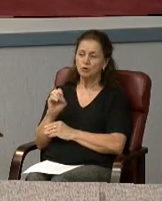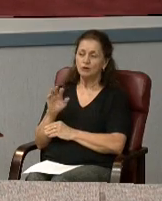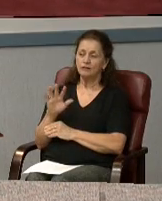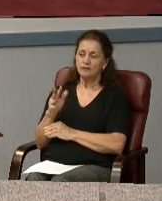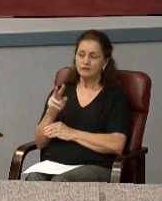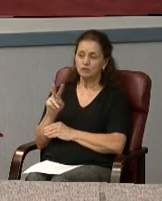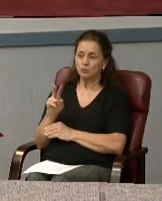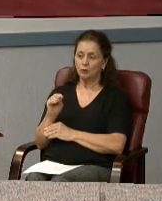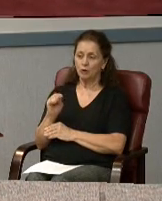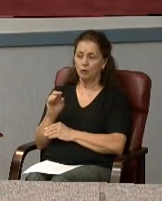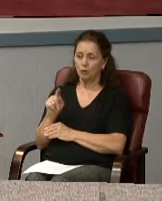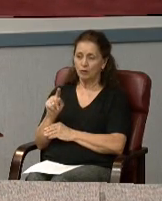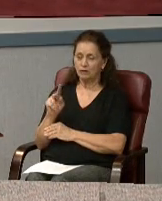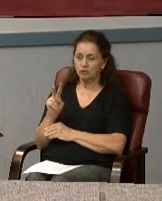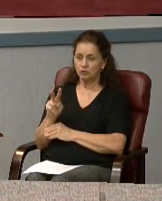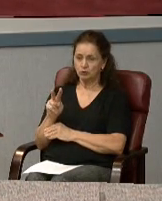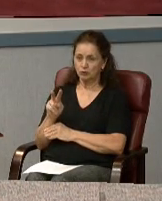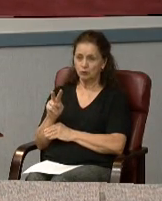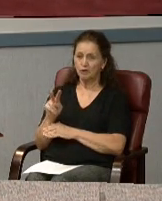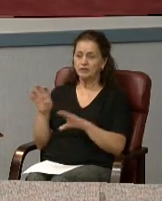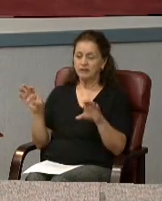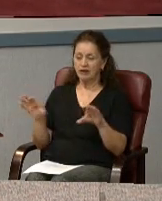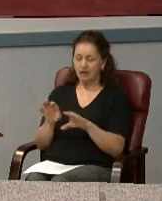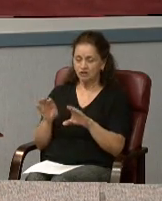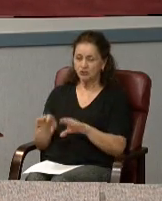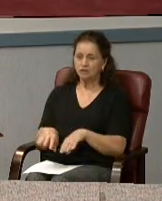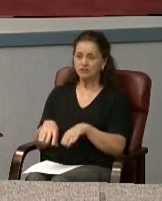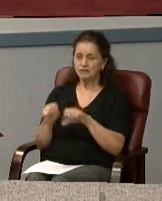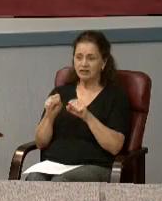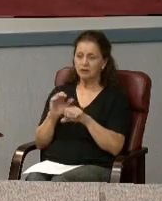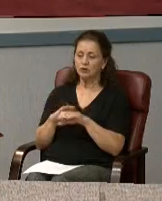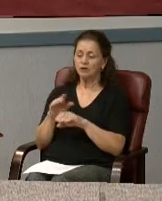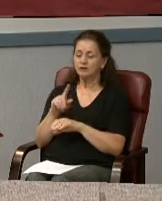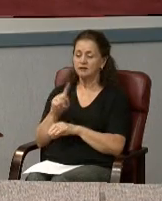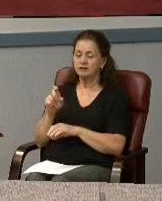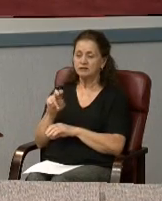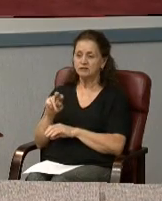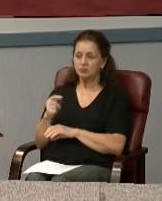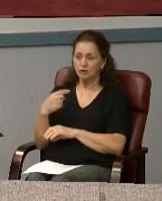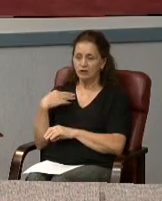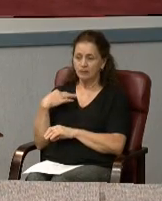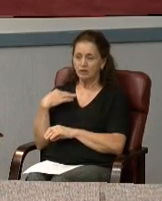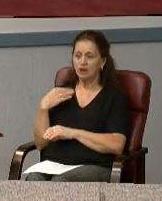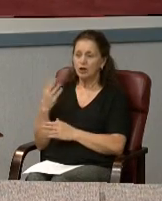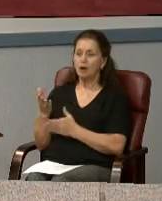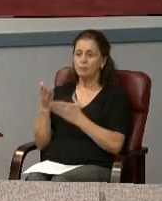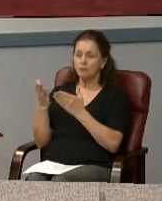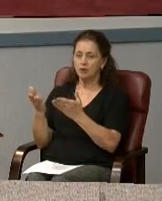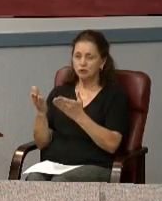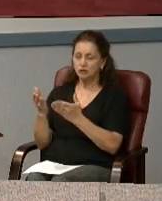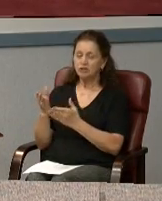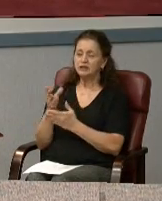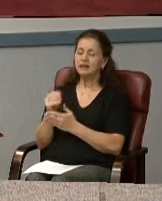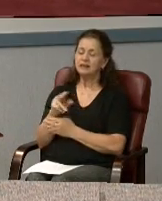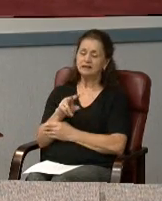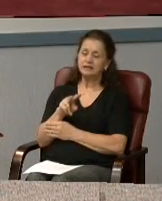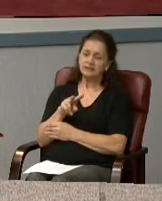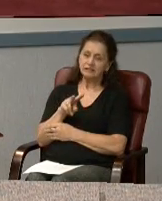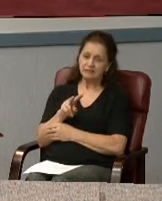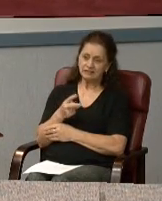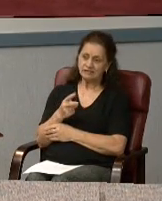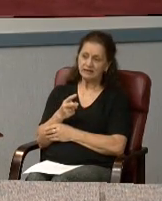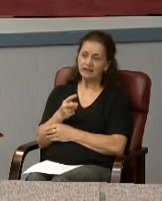2012, the following action was taken on the subject zoning application, a motion by Mrs. Bettman and seconded by Mr. Kish,